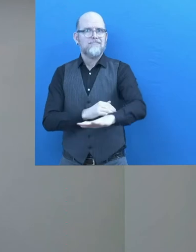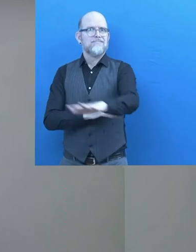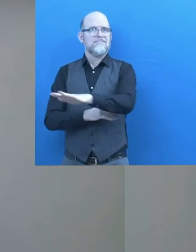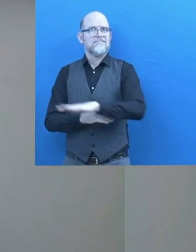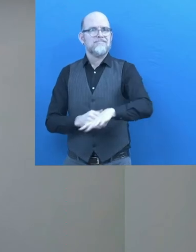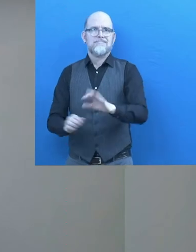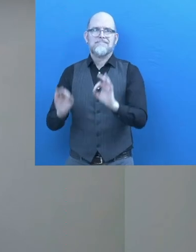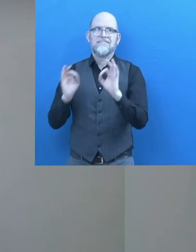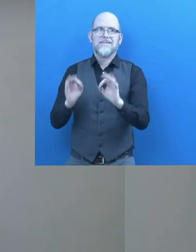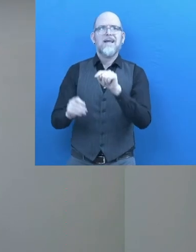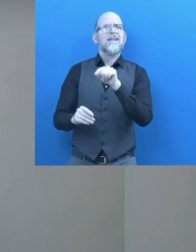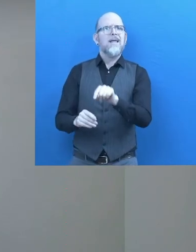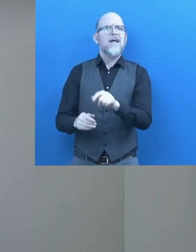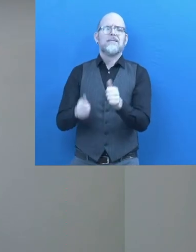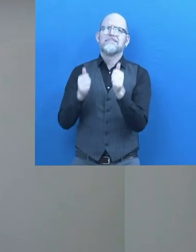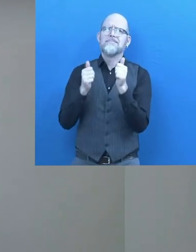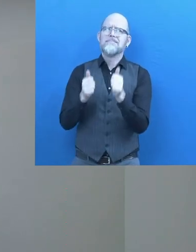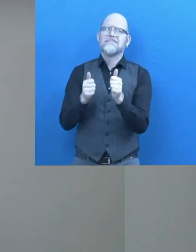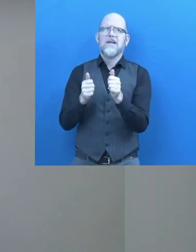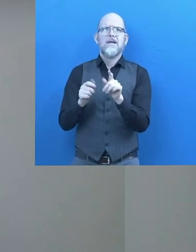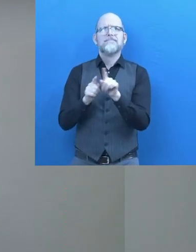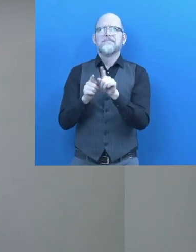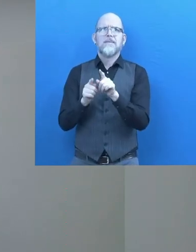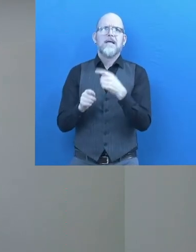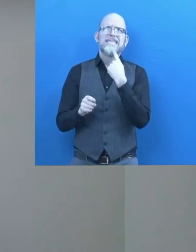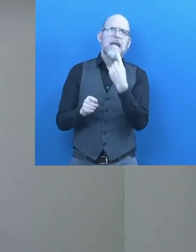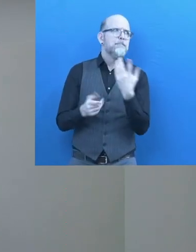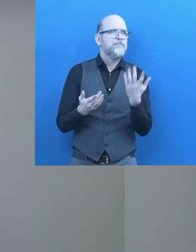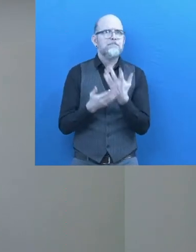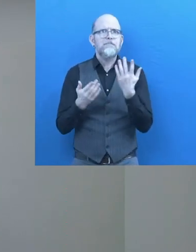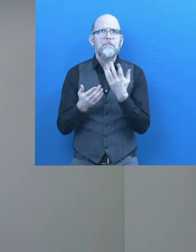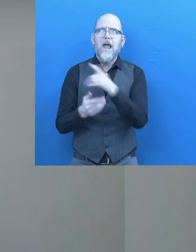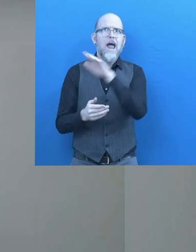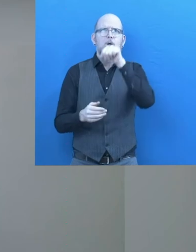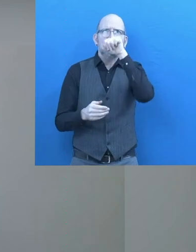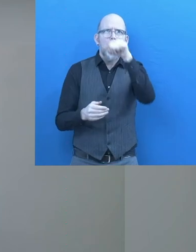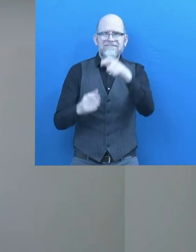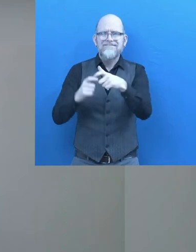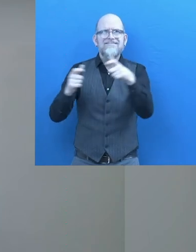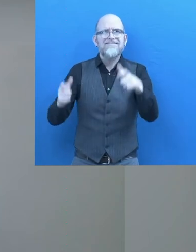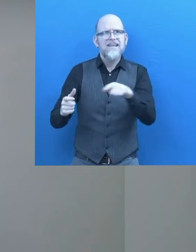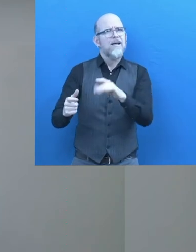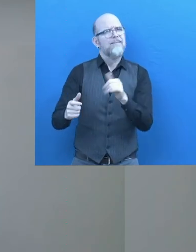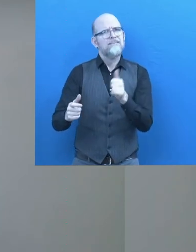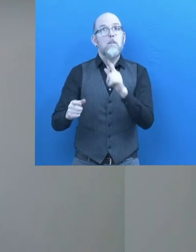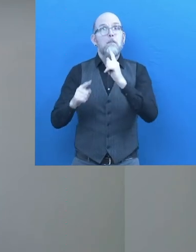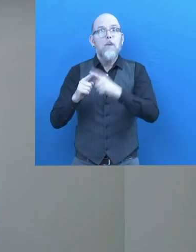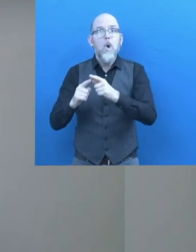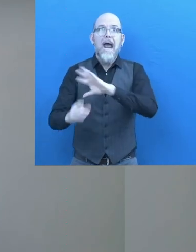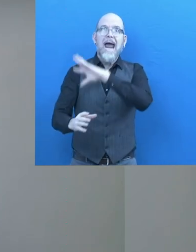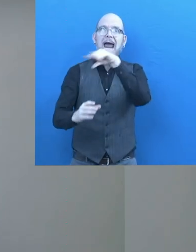that I believe is not only very popular,